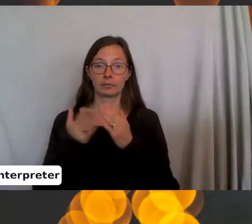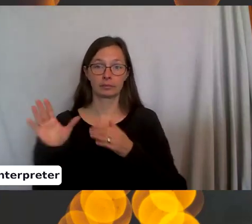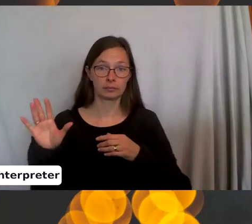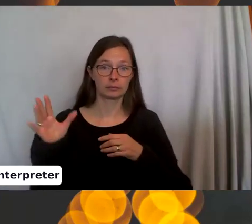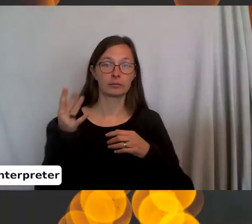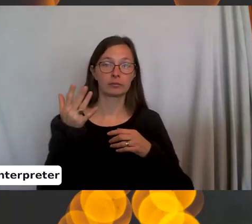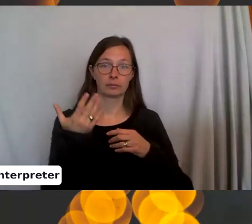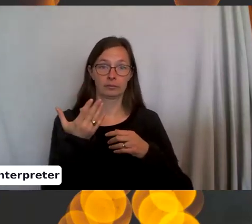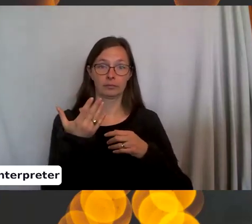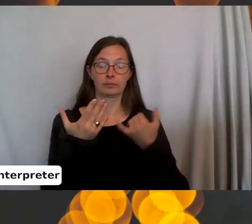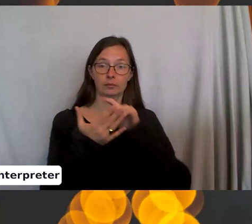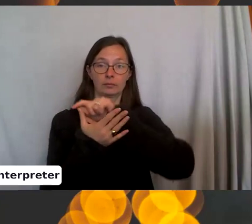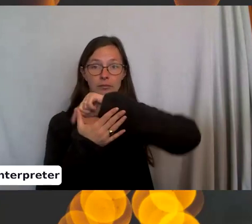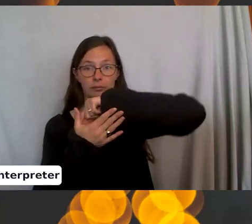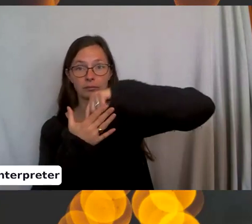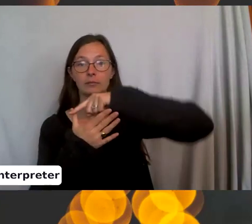So it is now looped like this.